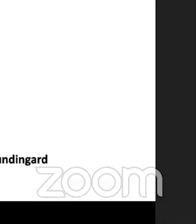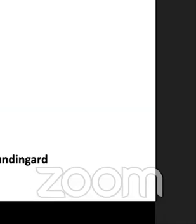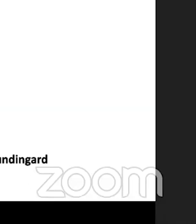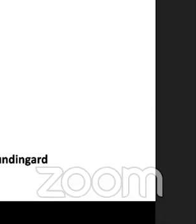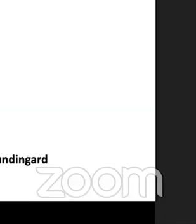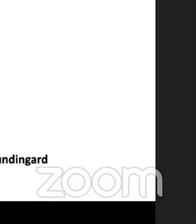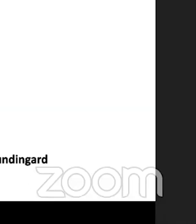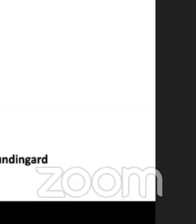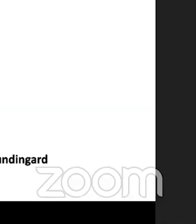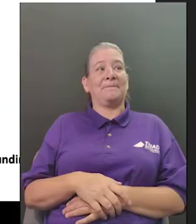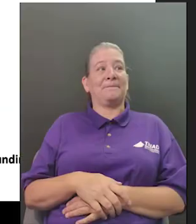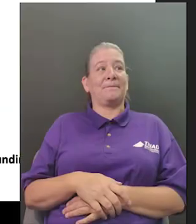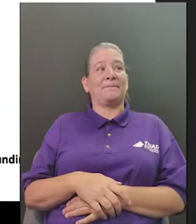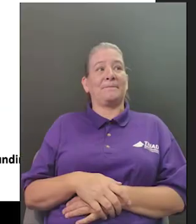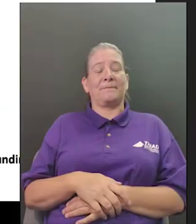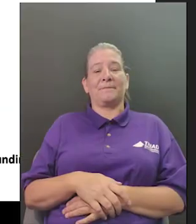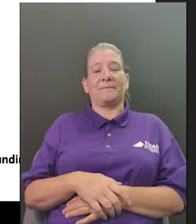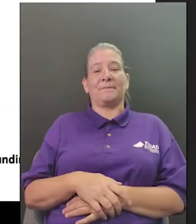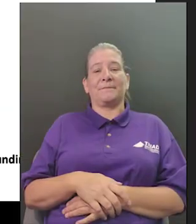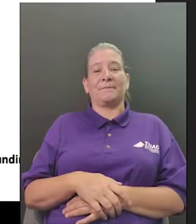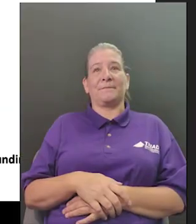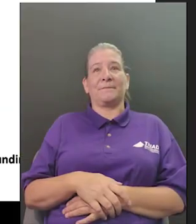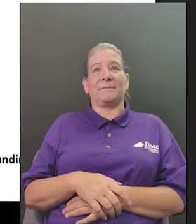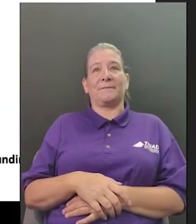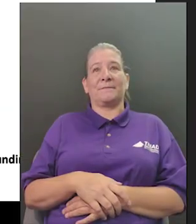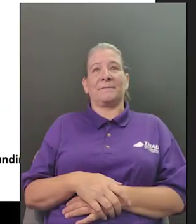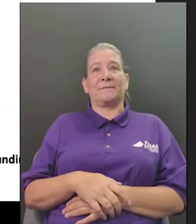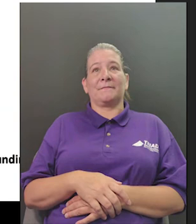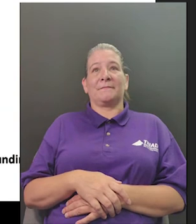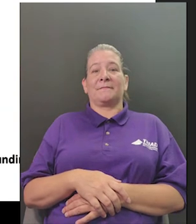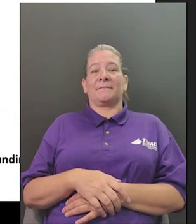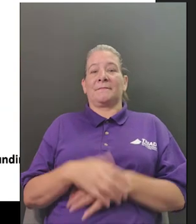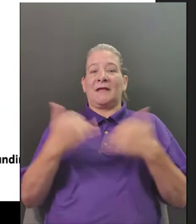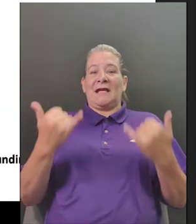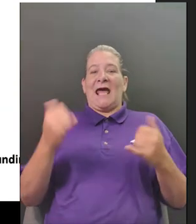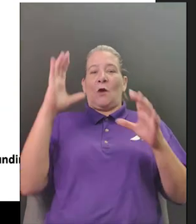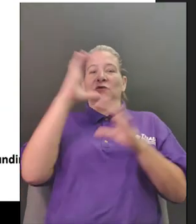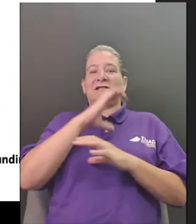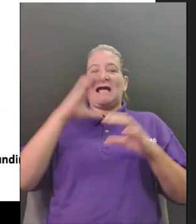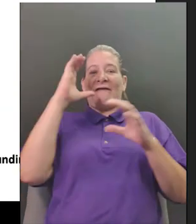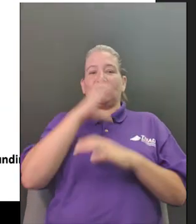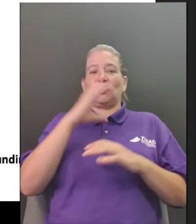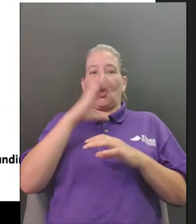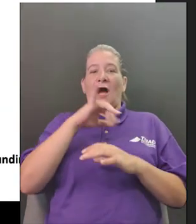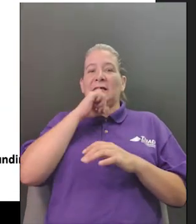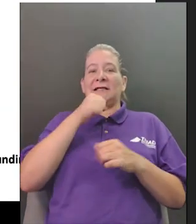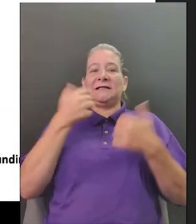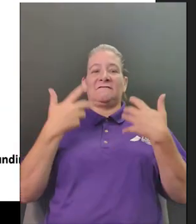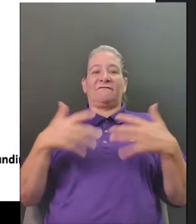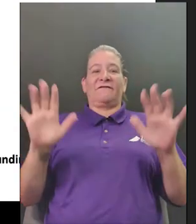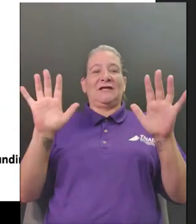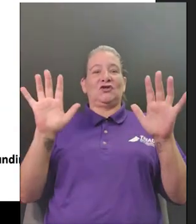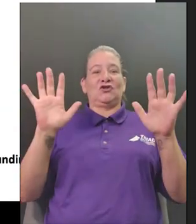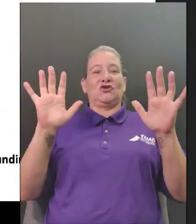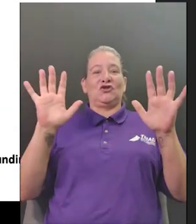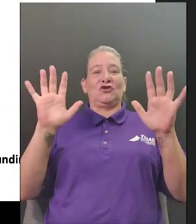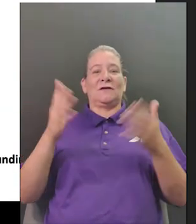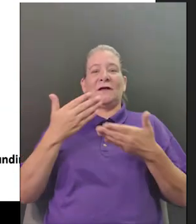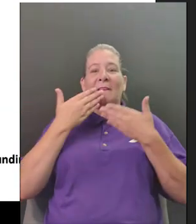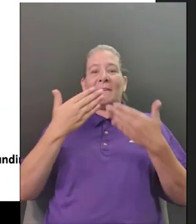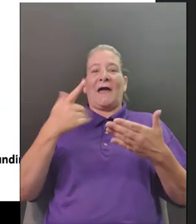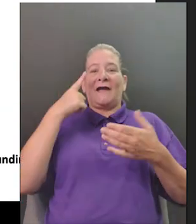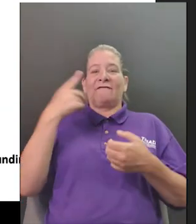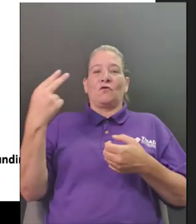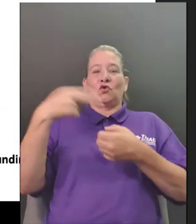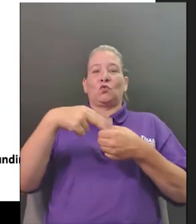thomas jefferson established the celebration of july 4th at the white house but um adams even